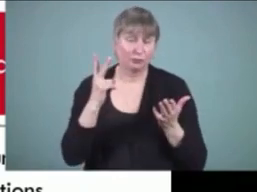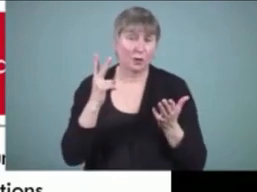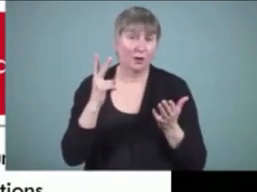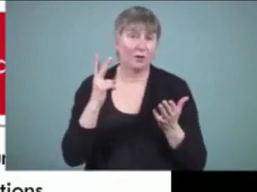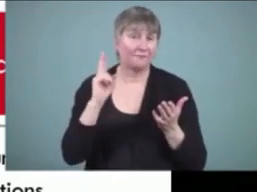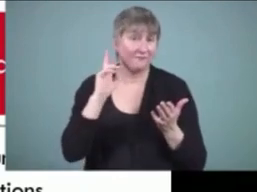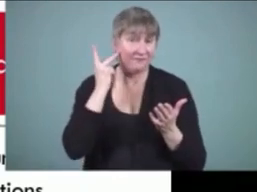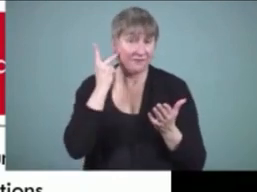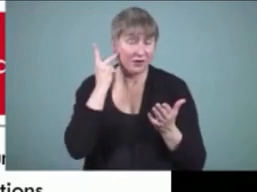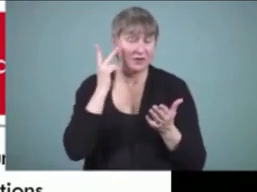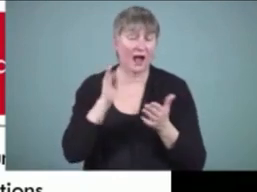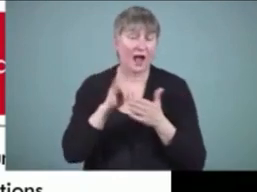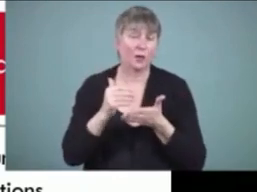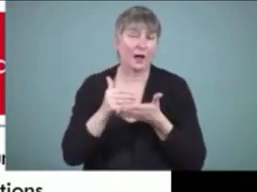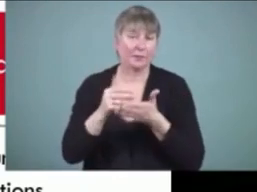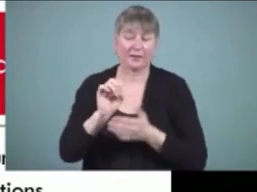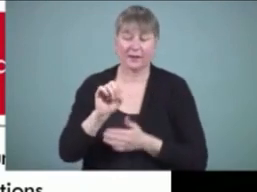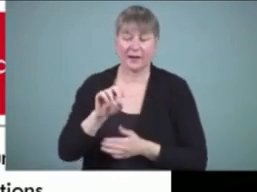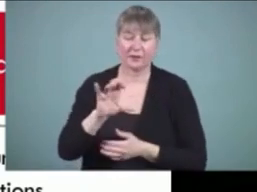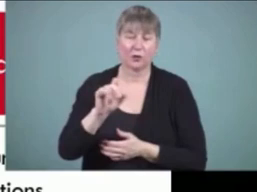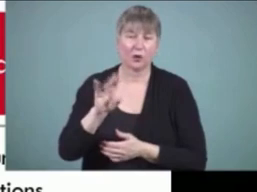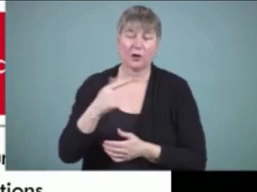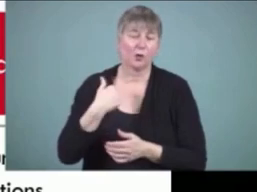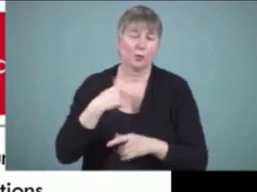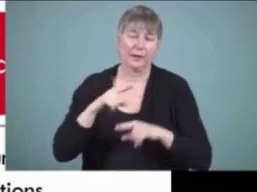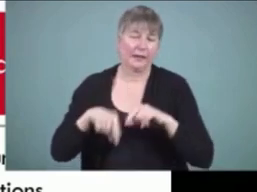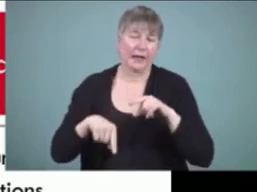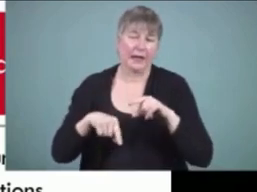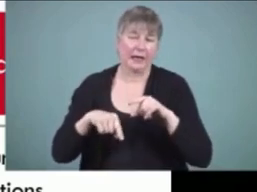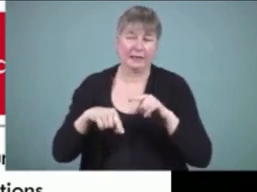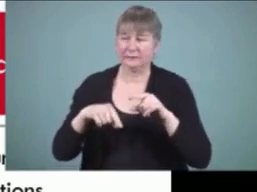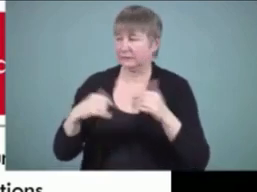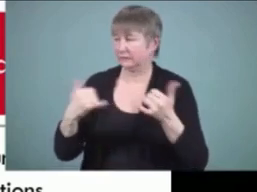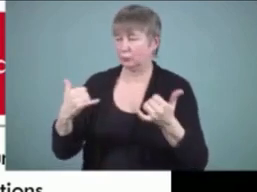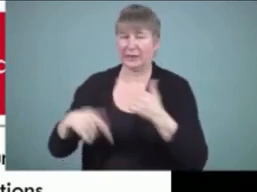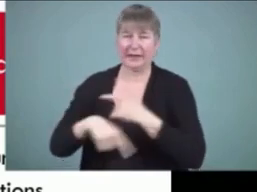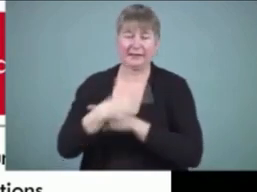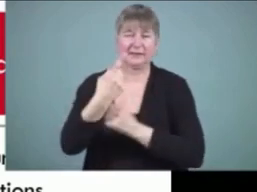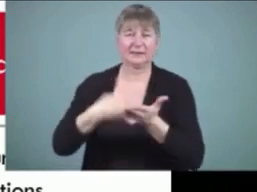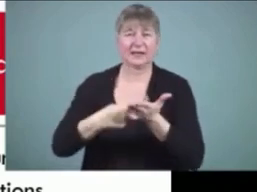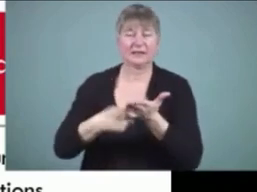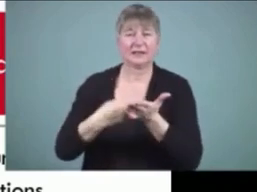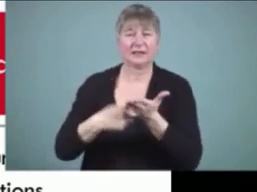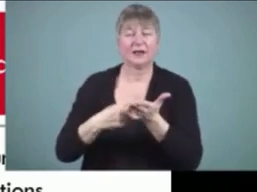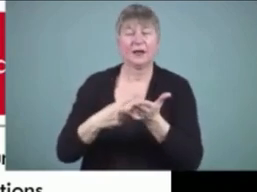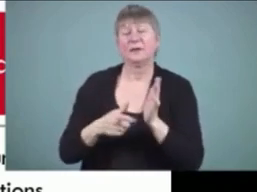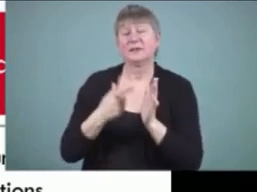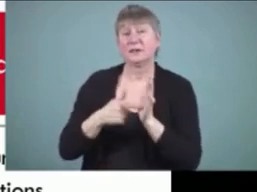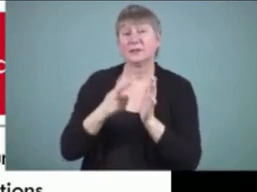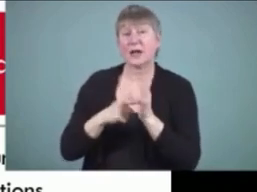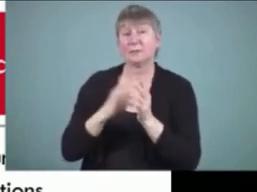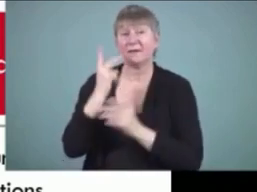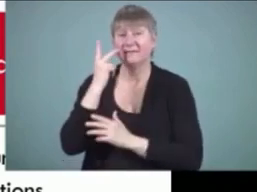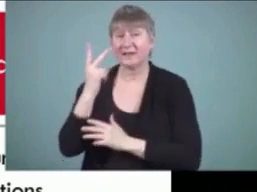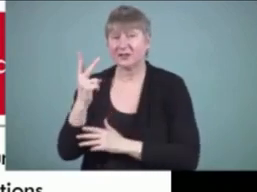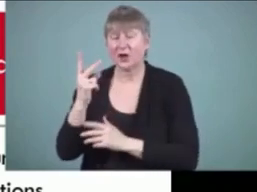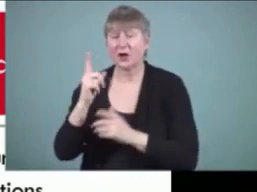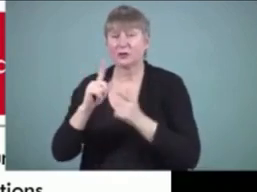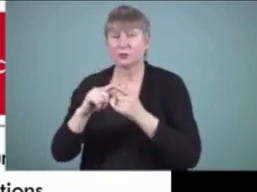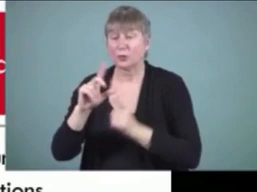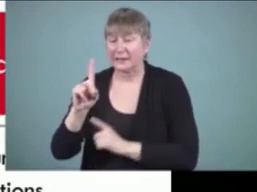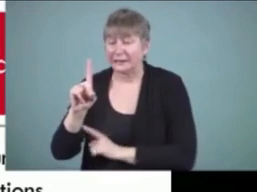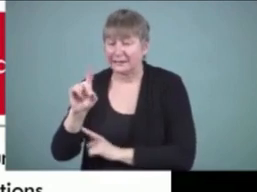encoding um obviously we don't have time to go far down that road but people often only apply visual phonics to decoding